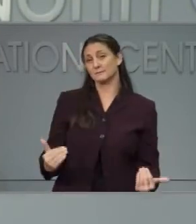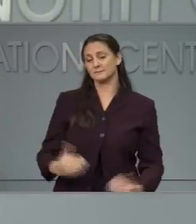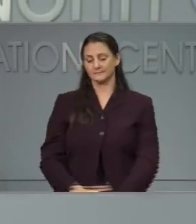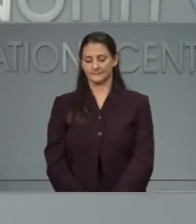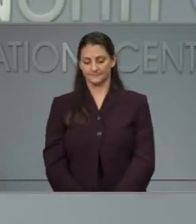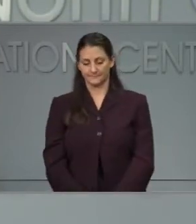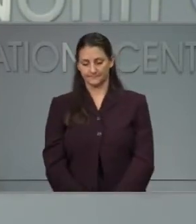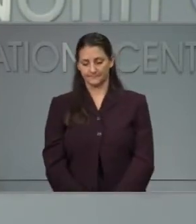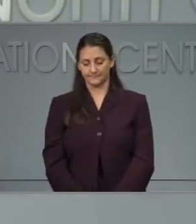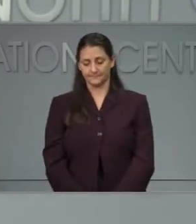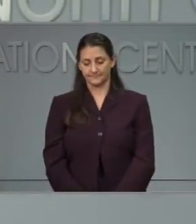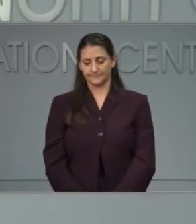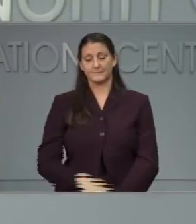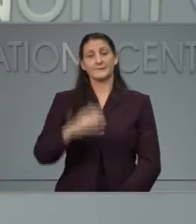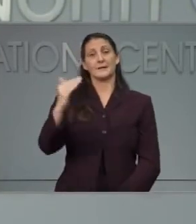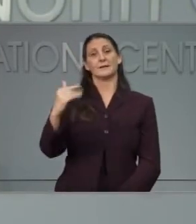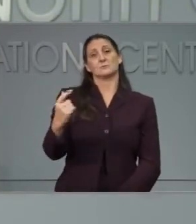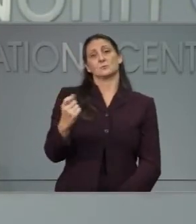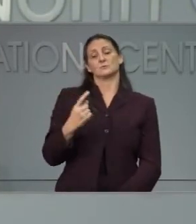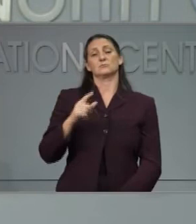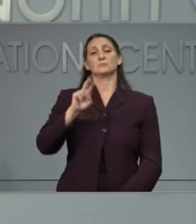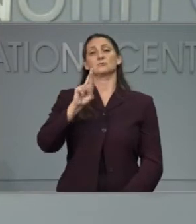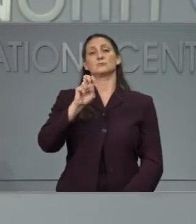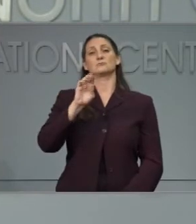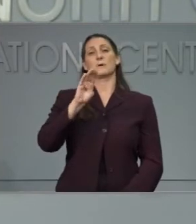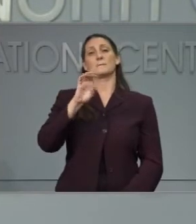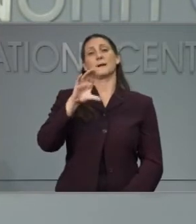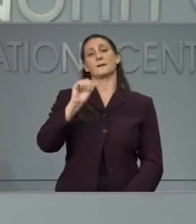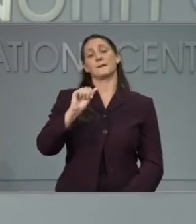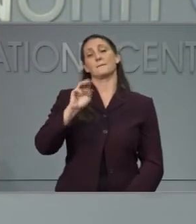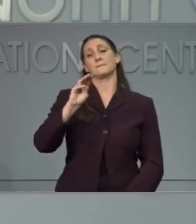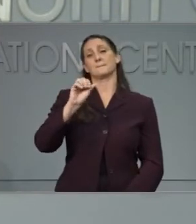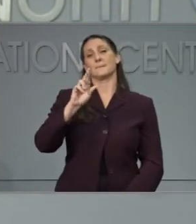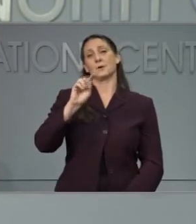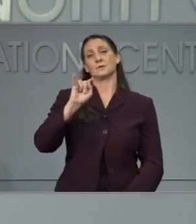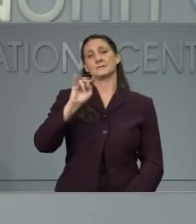Our next question is from Rebecca Martinez with WUNC.